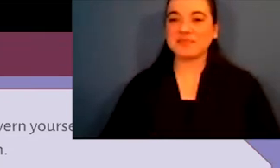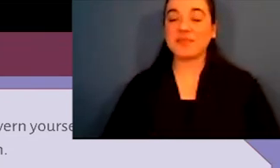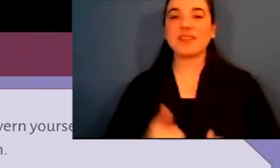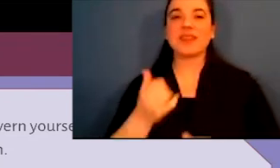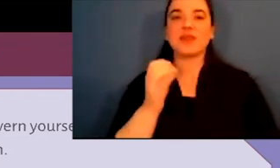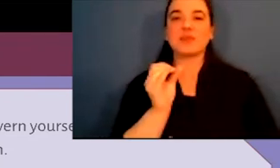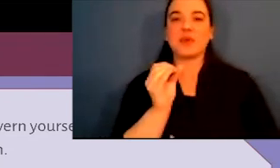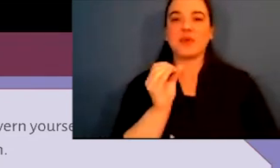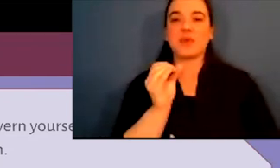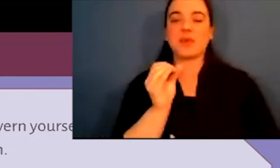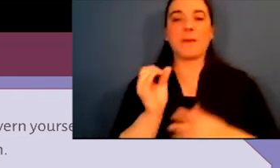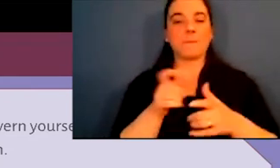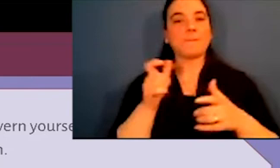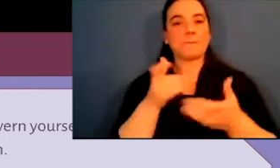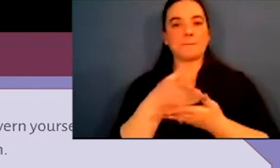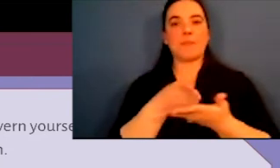This is Sai again.